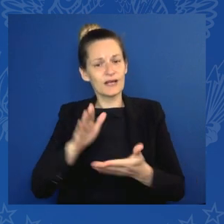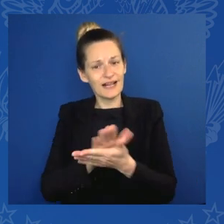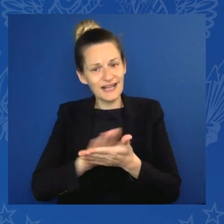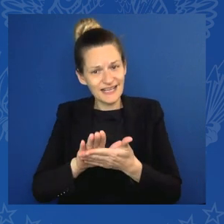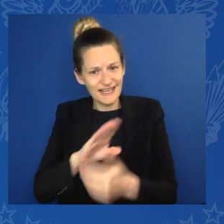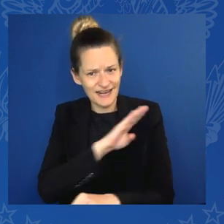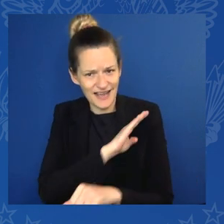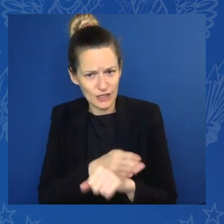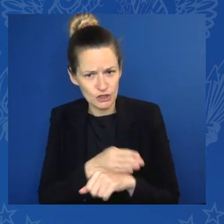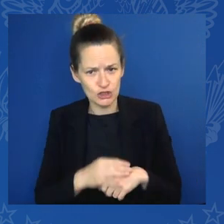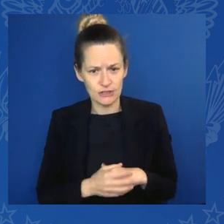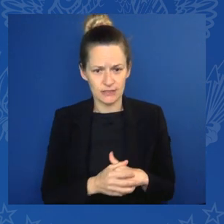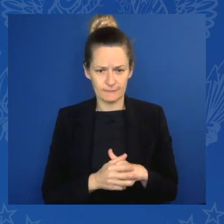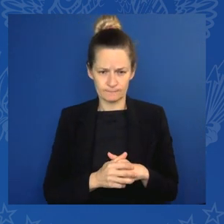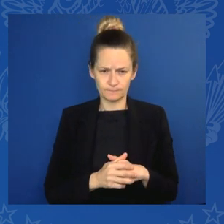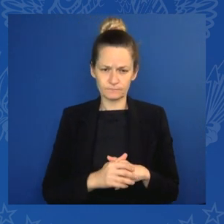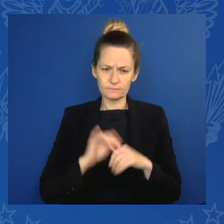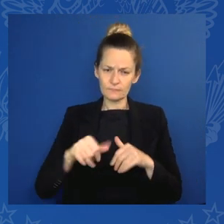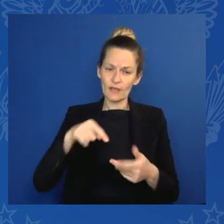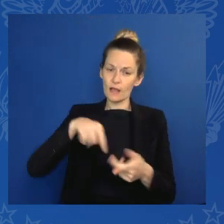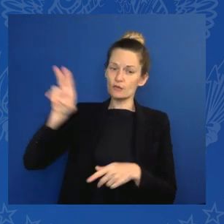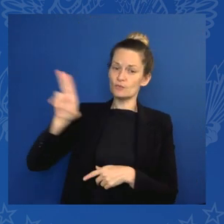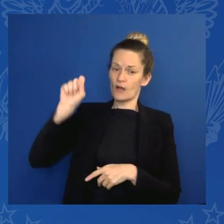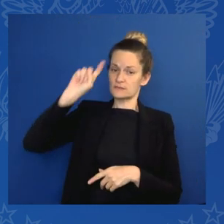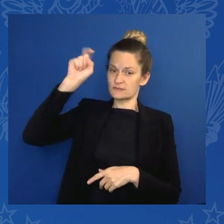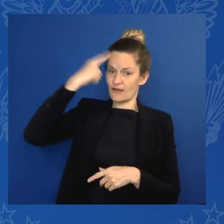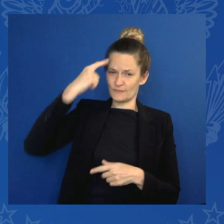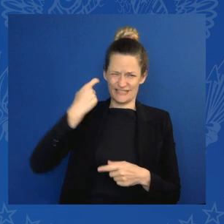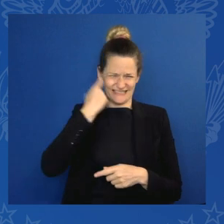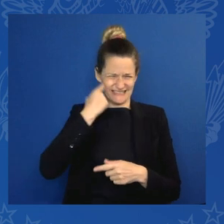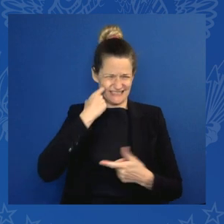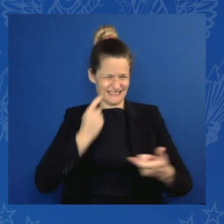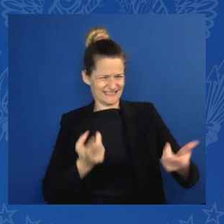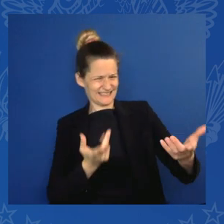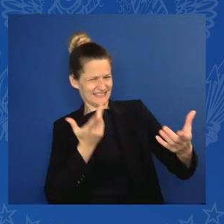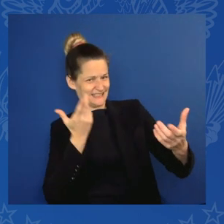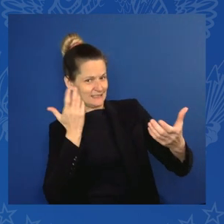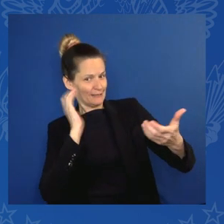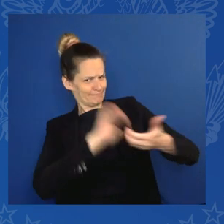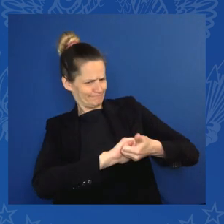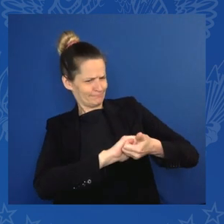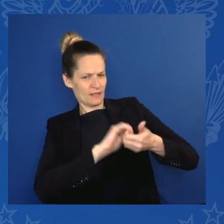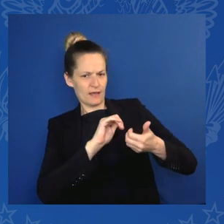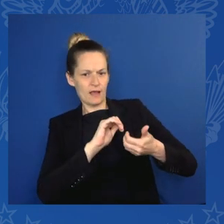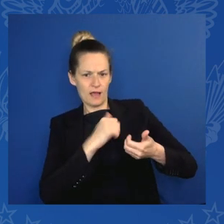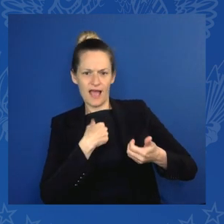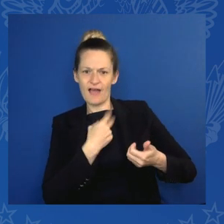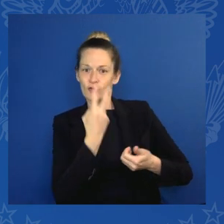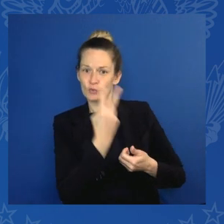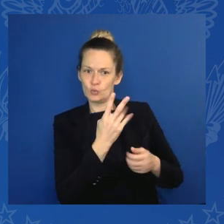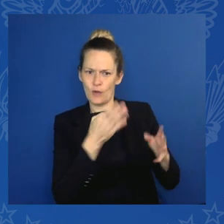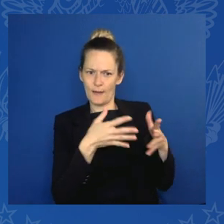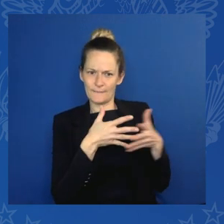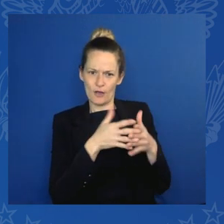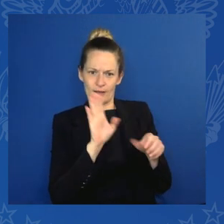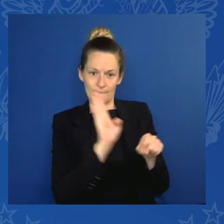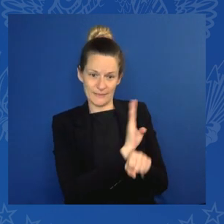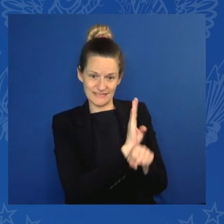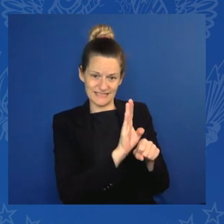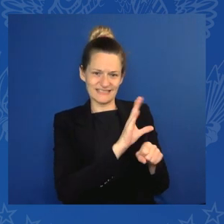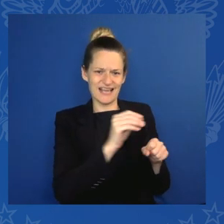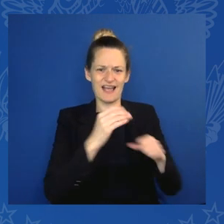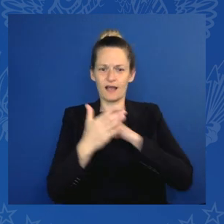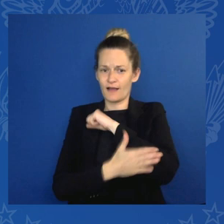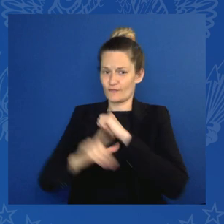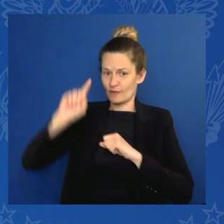partnership between two American firms and the government of Angola to invest $2 billion in building the new